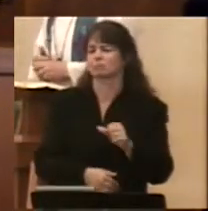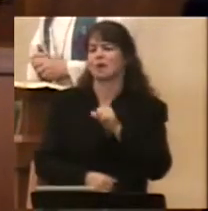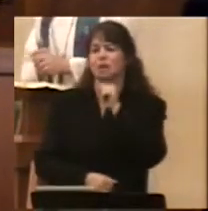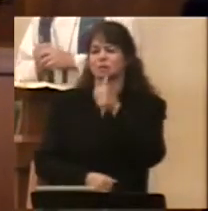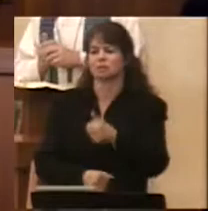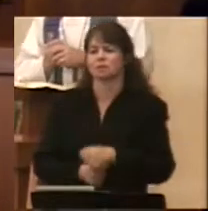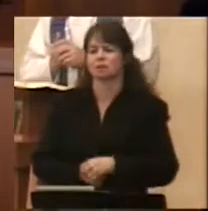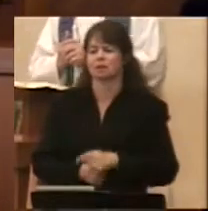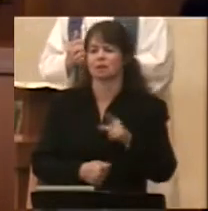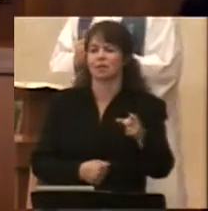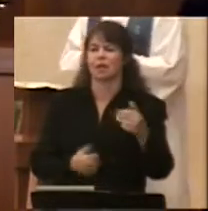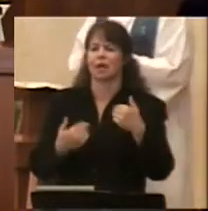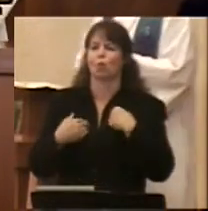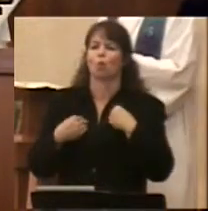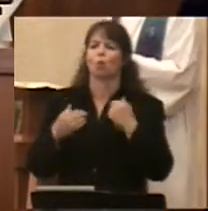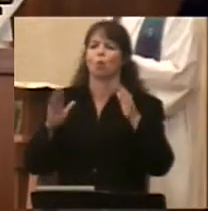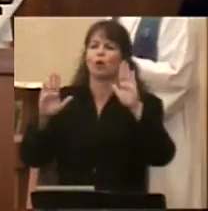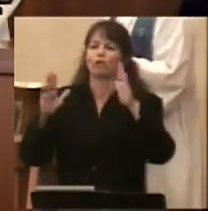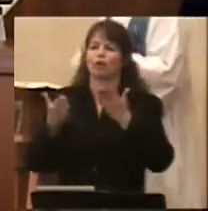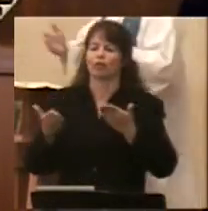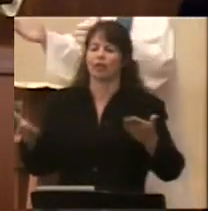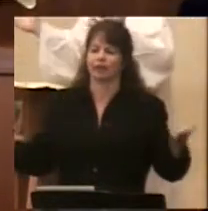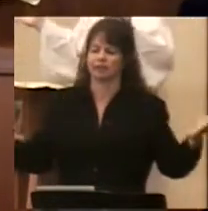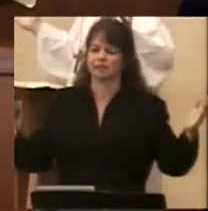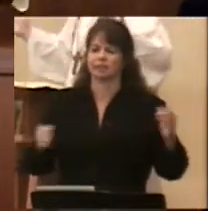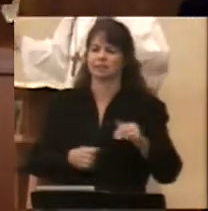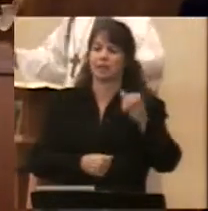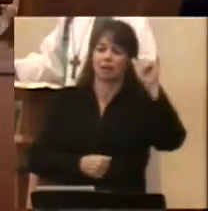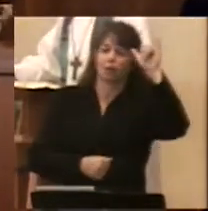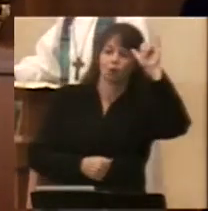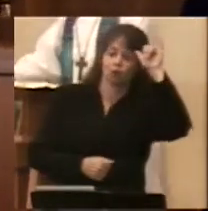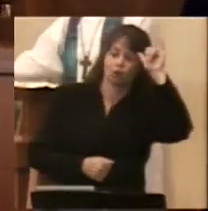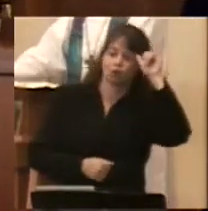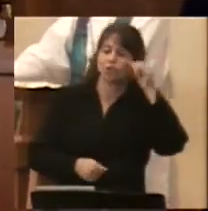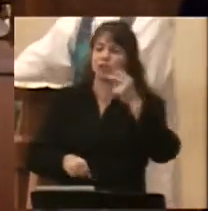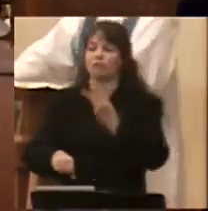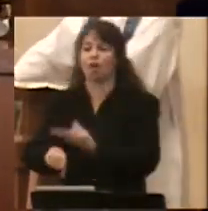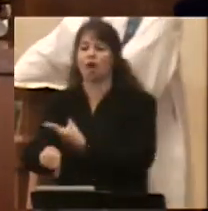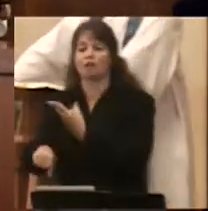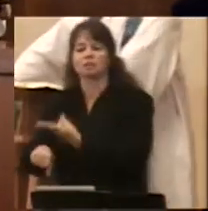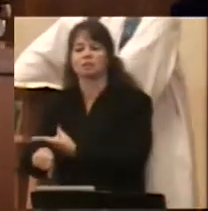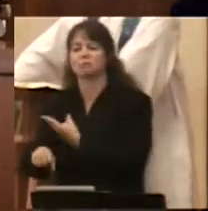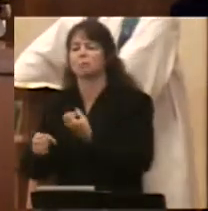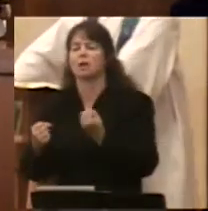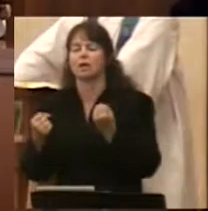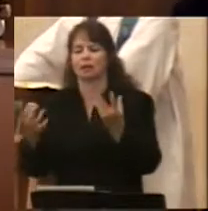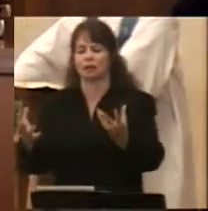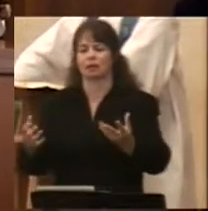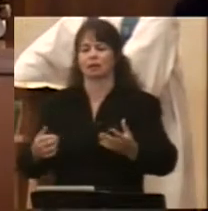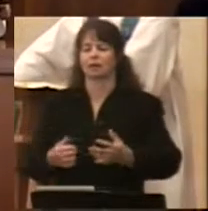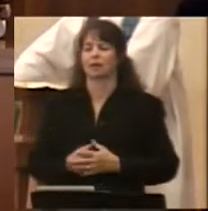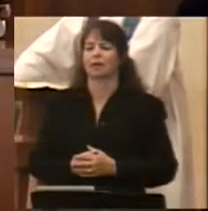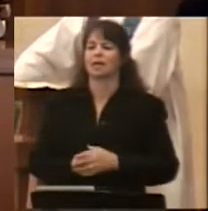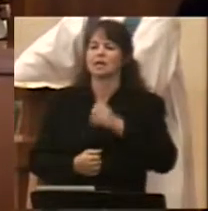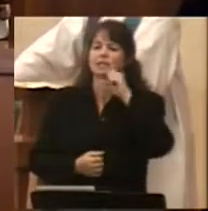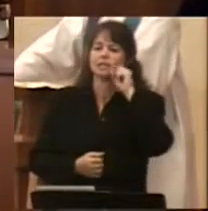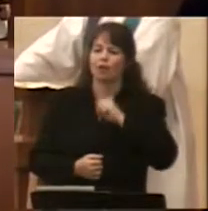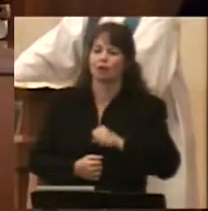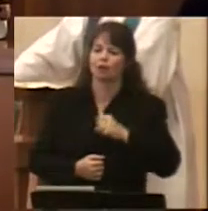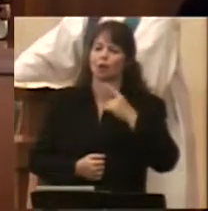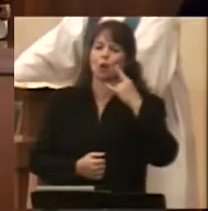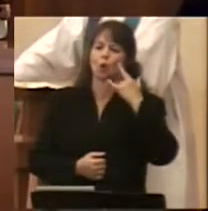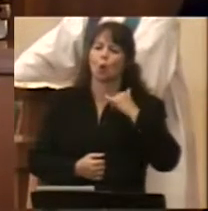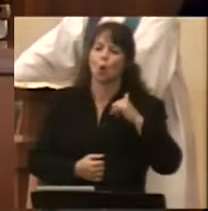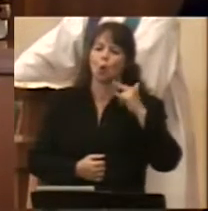Solomon says, I had great possessions, herds and flocks more than any that came before me in Jerusalem. I had silver and